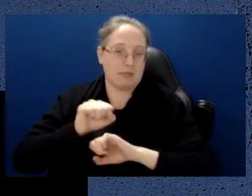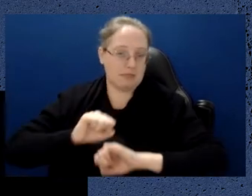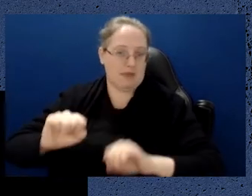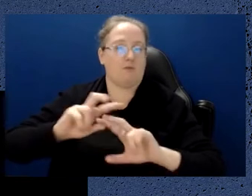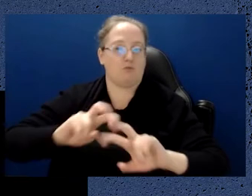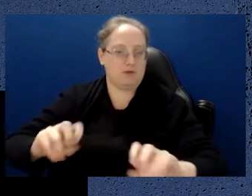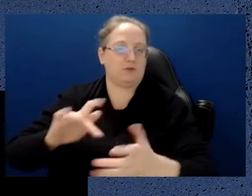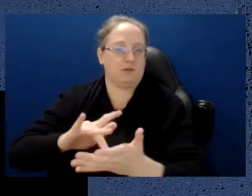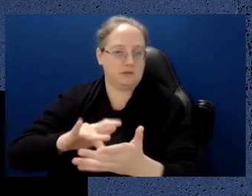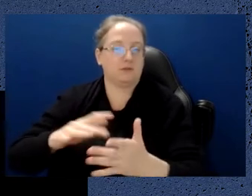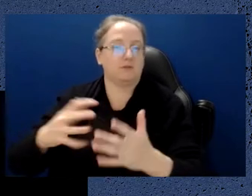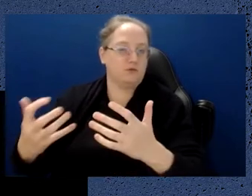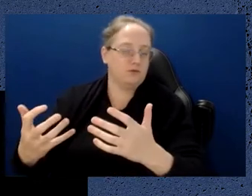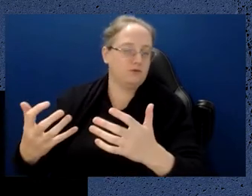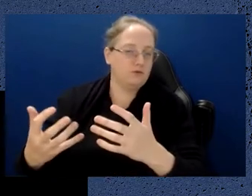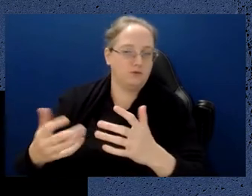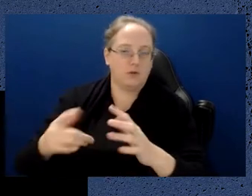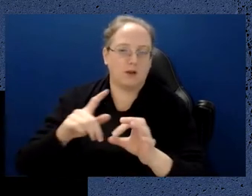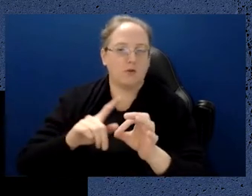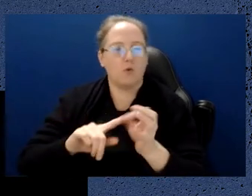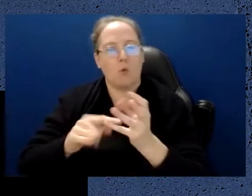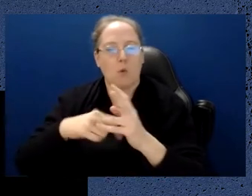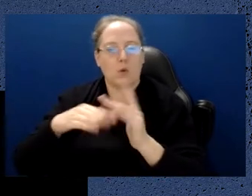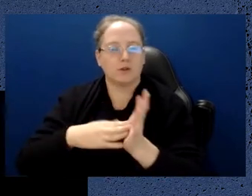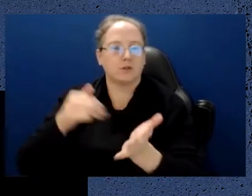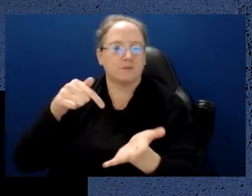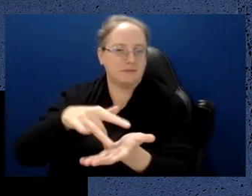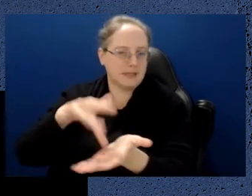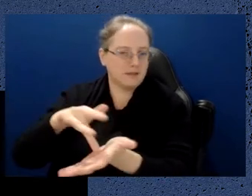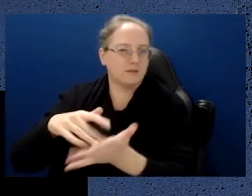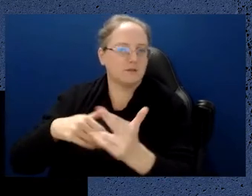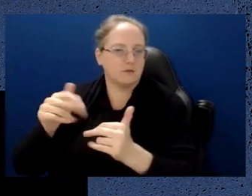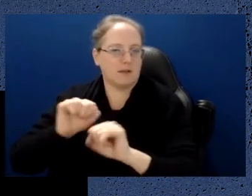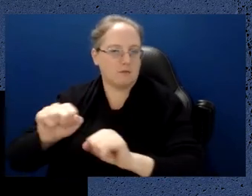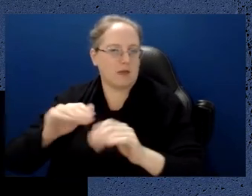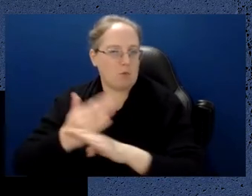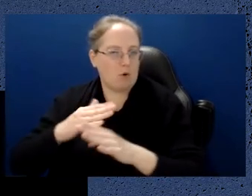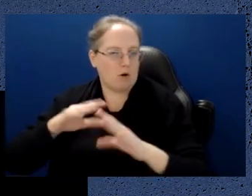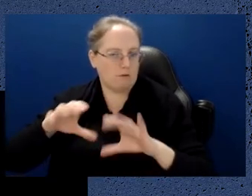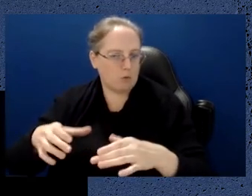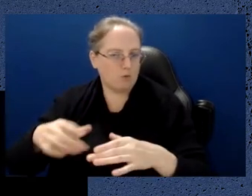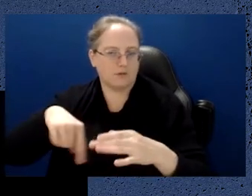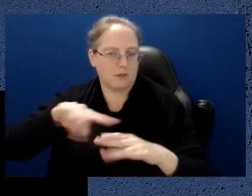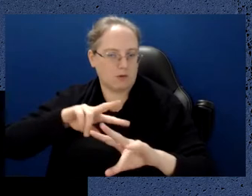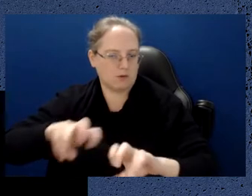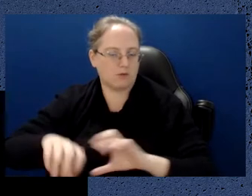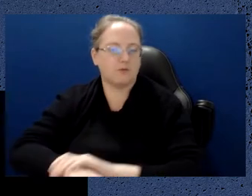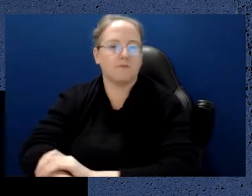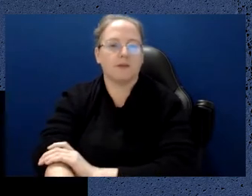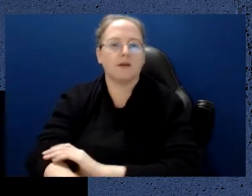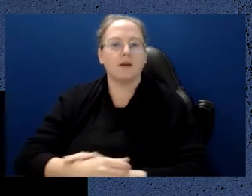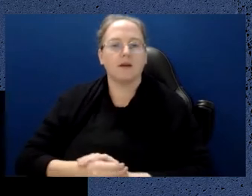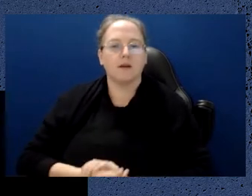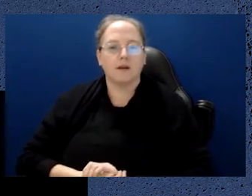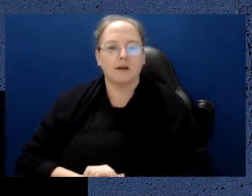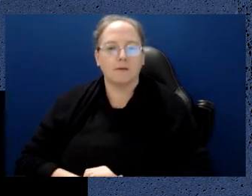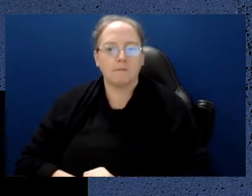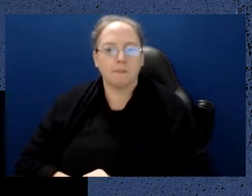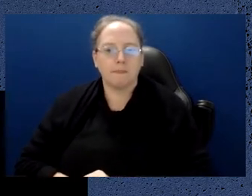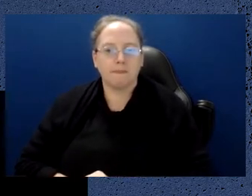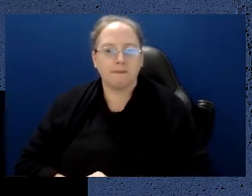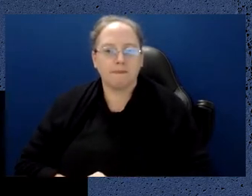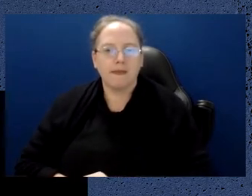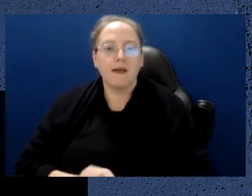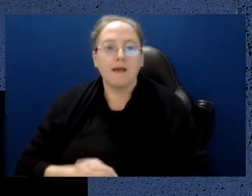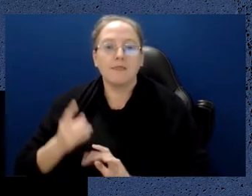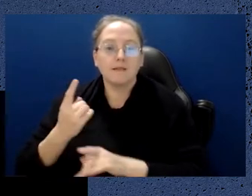US PCAST from 2020 that talks about the need to establish facilities in